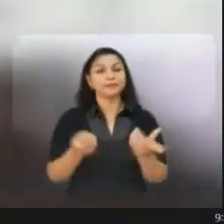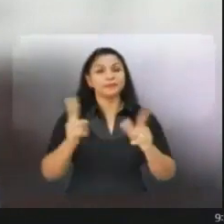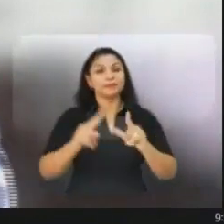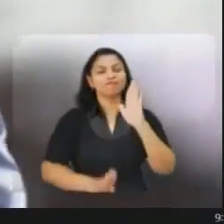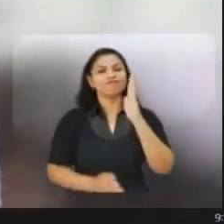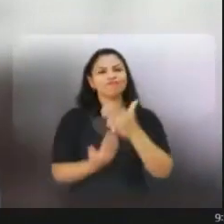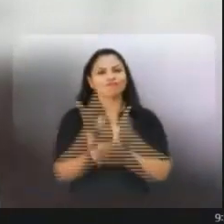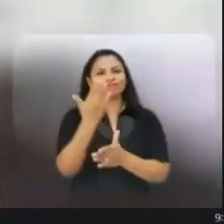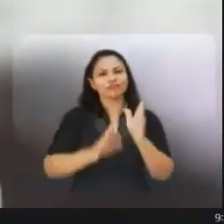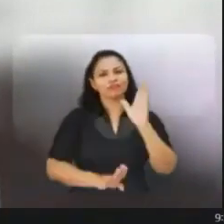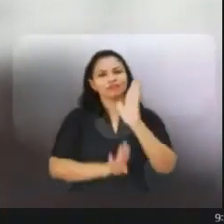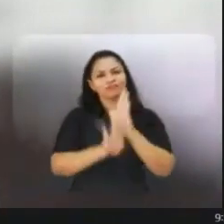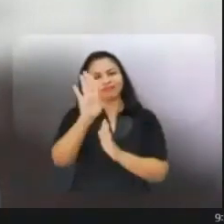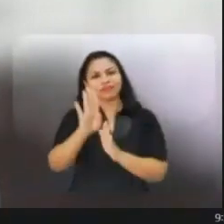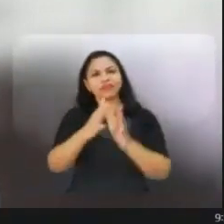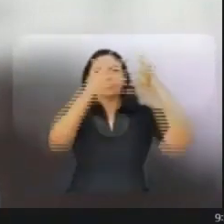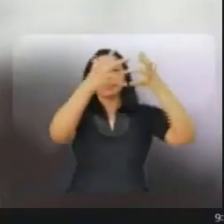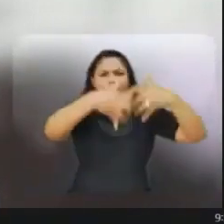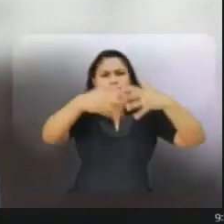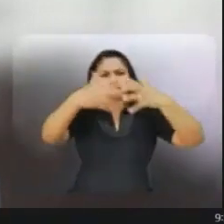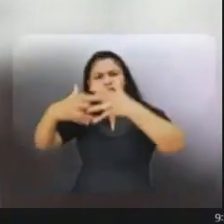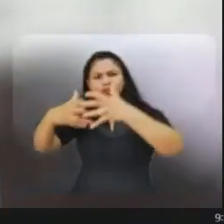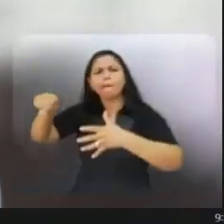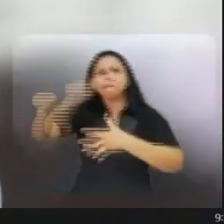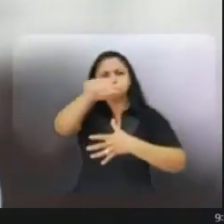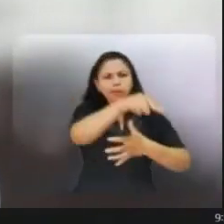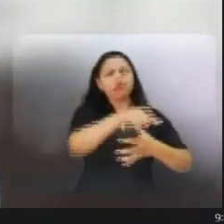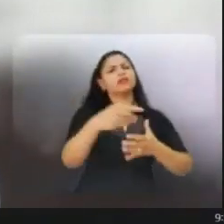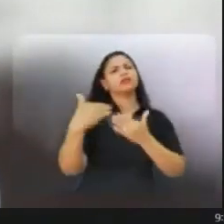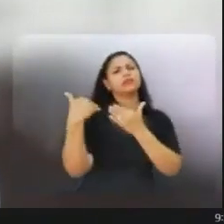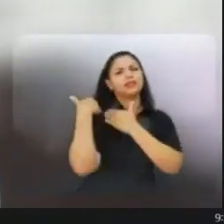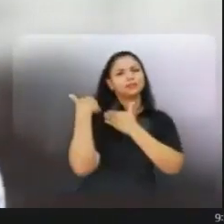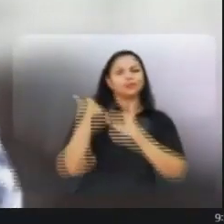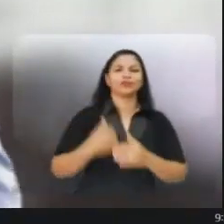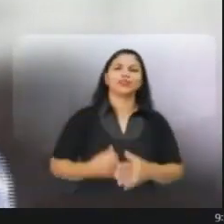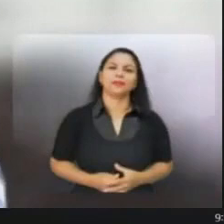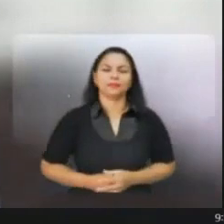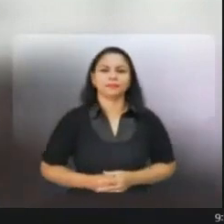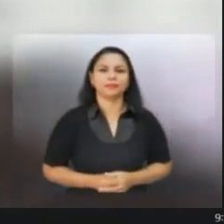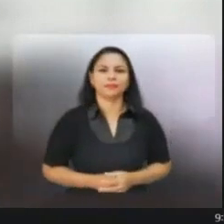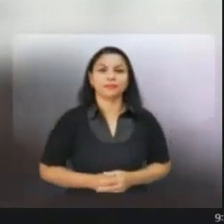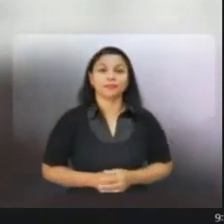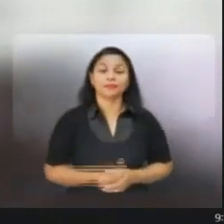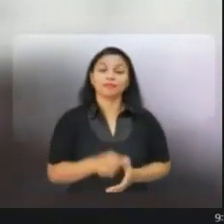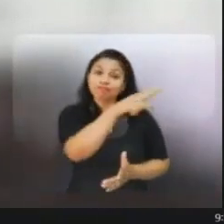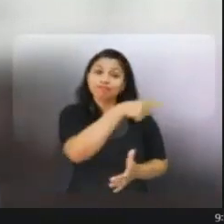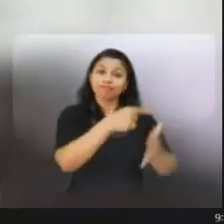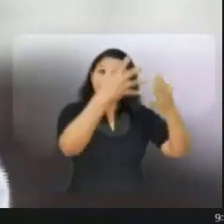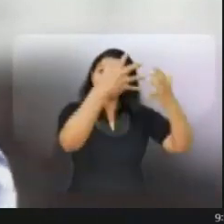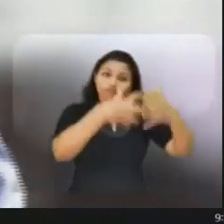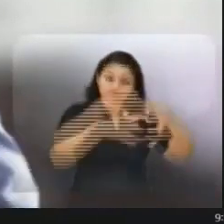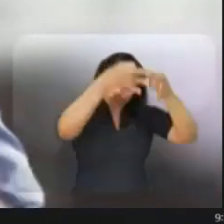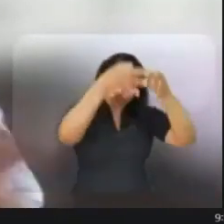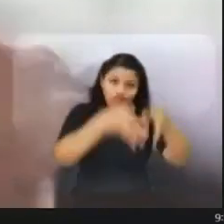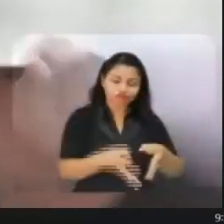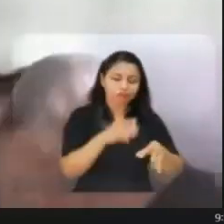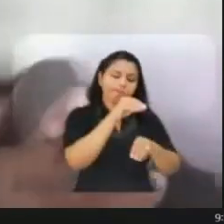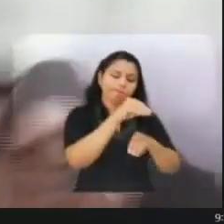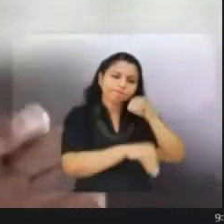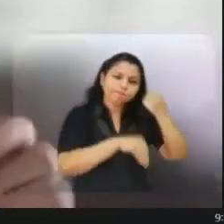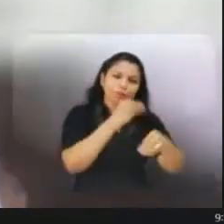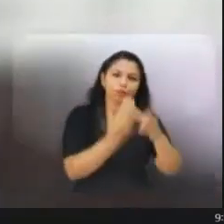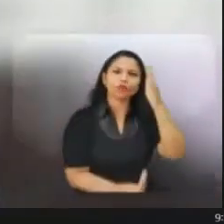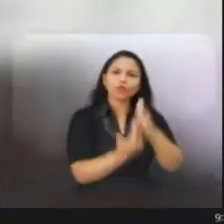best developments will be provided by the companies that design their own networks